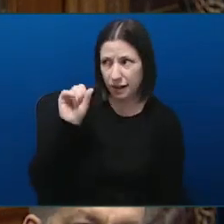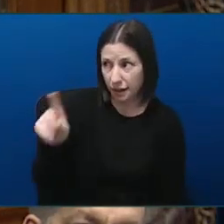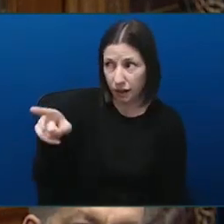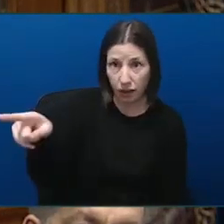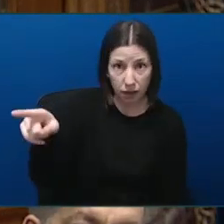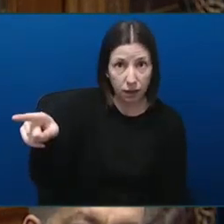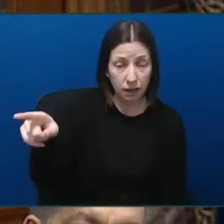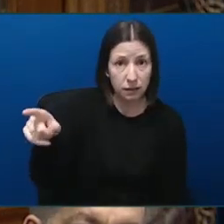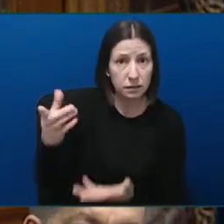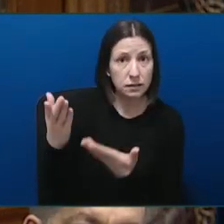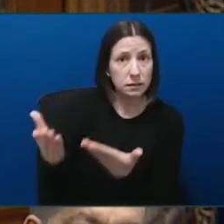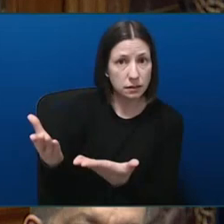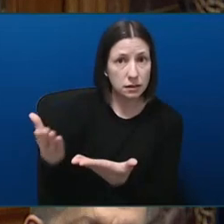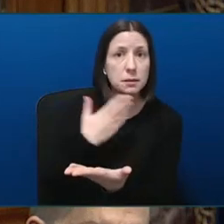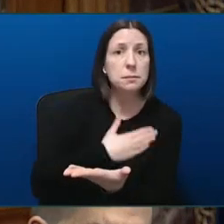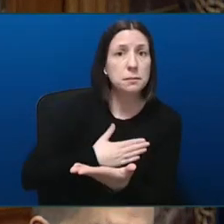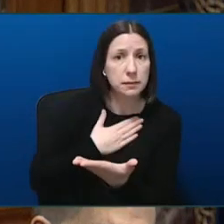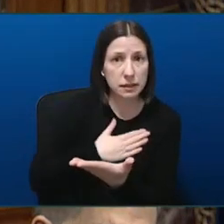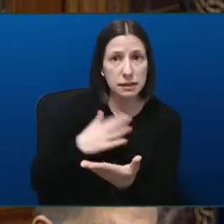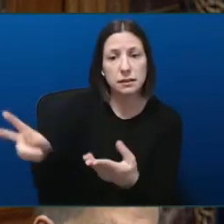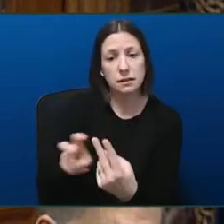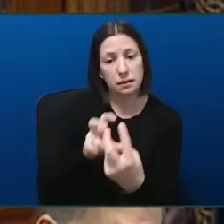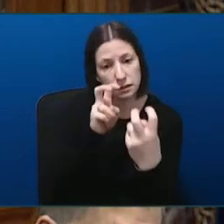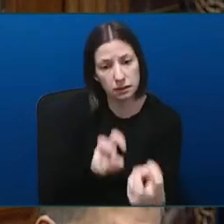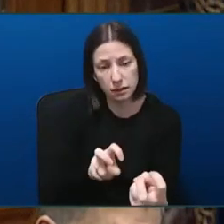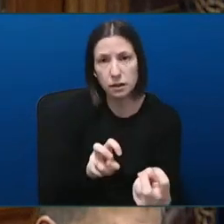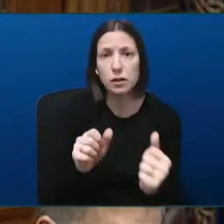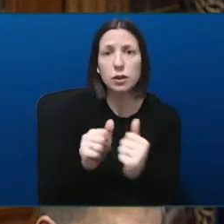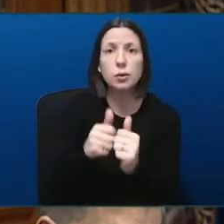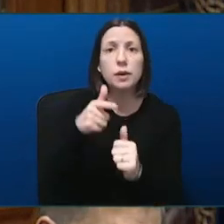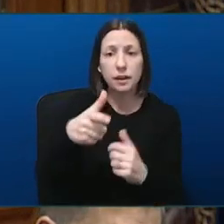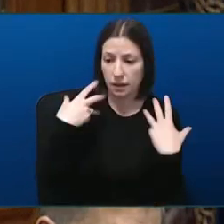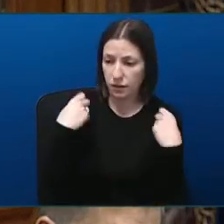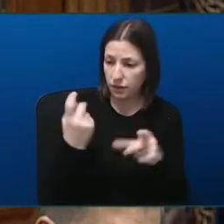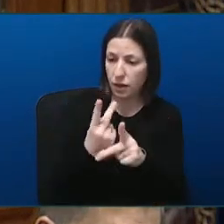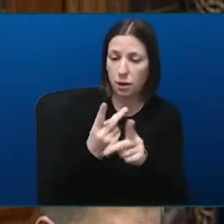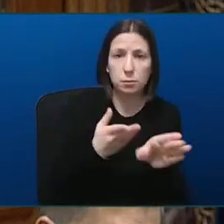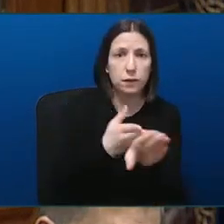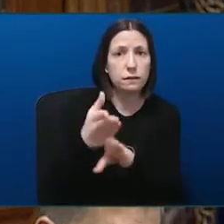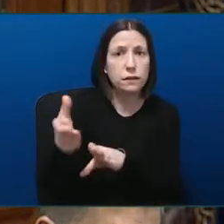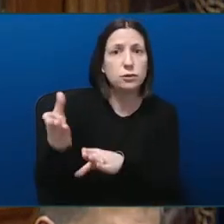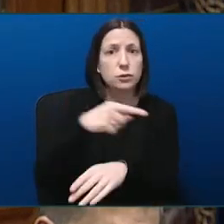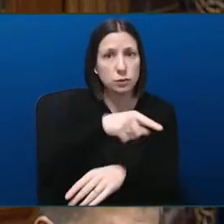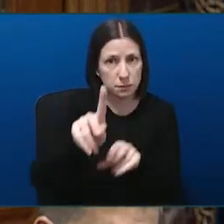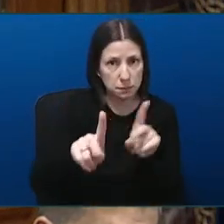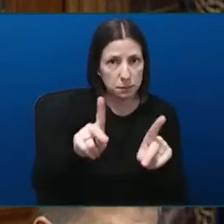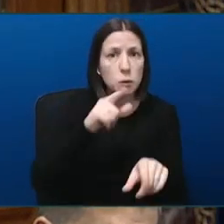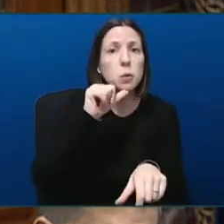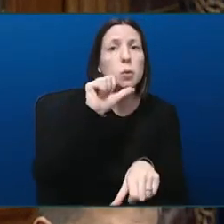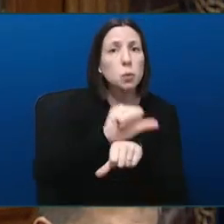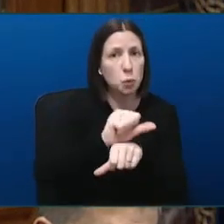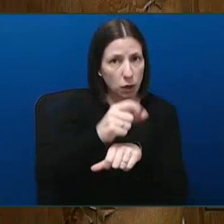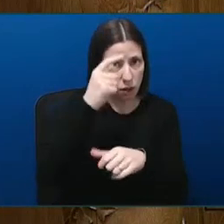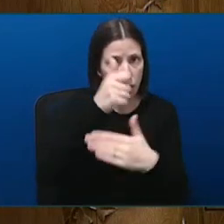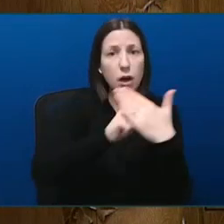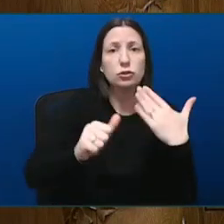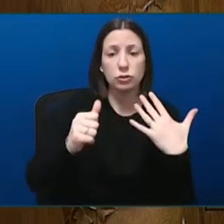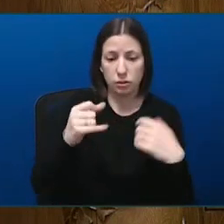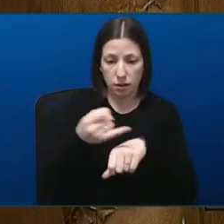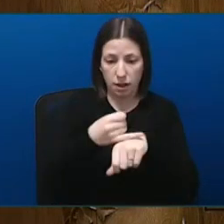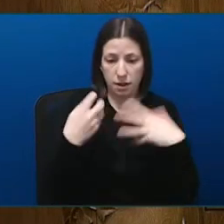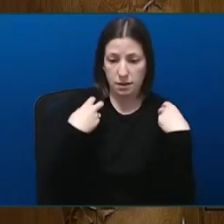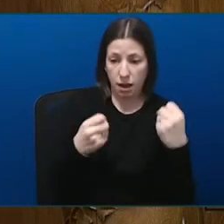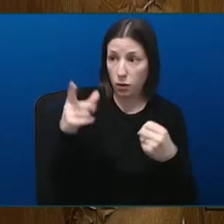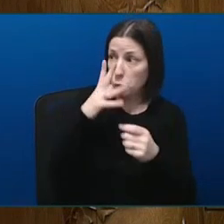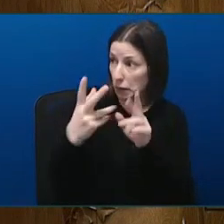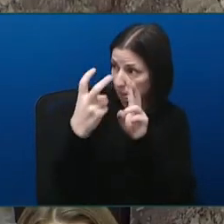to meet with the health care professionals working for Island Health within the next two weeks? Minister of Health.